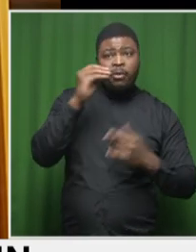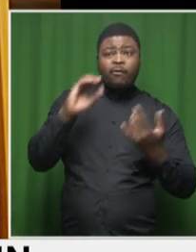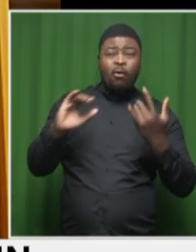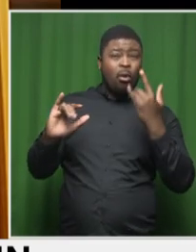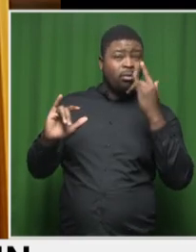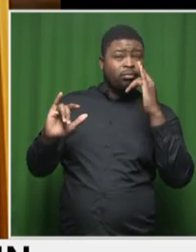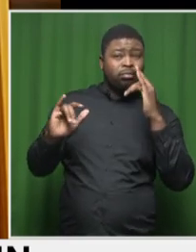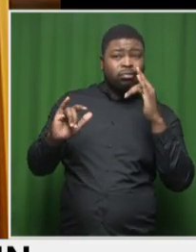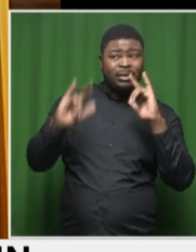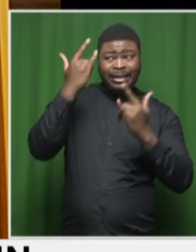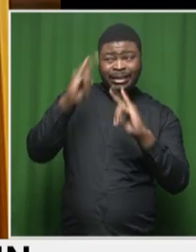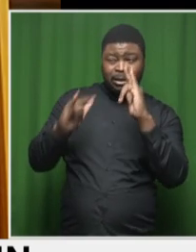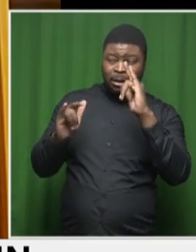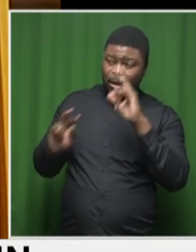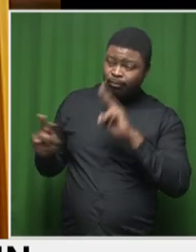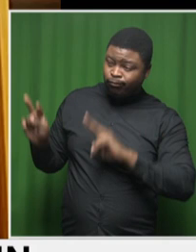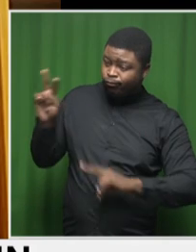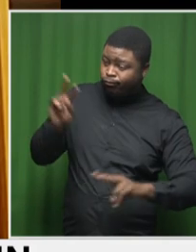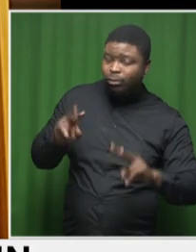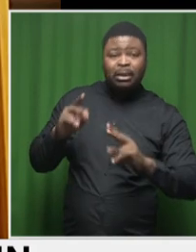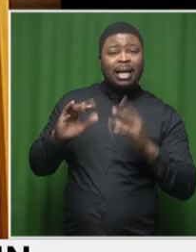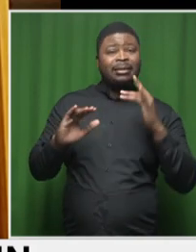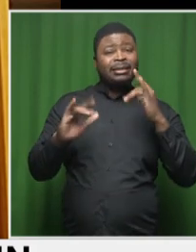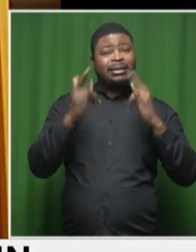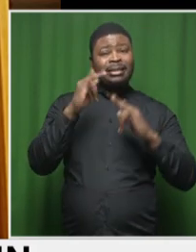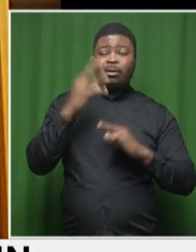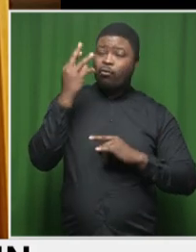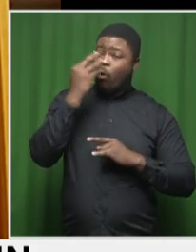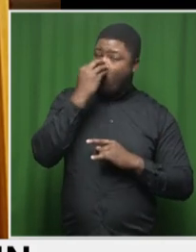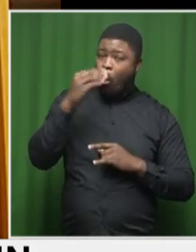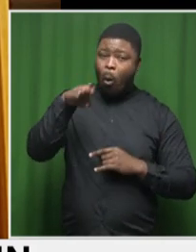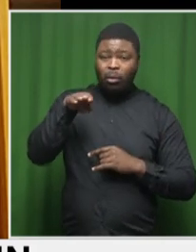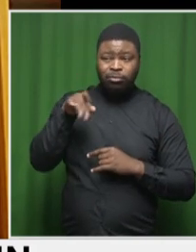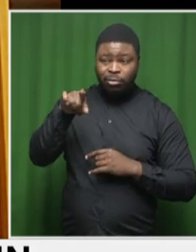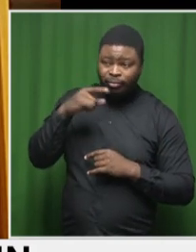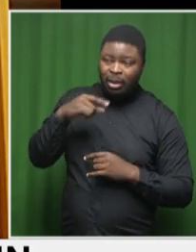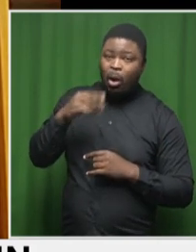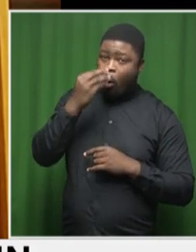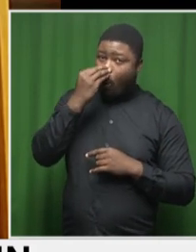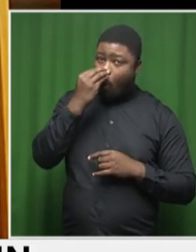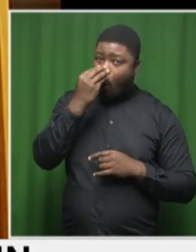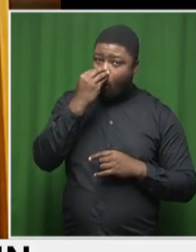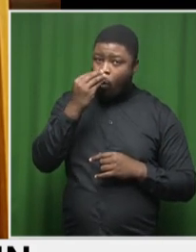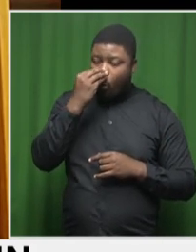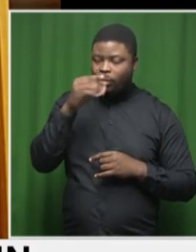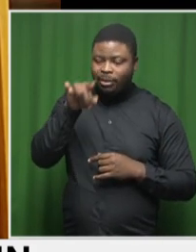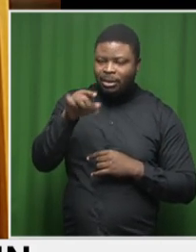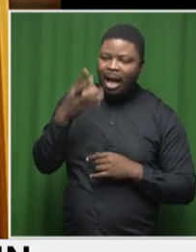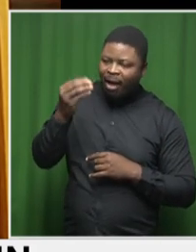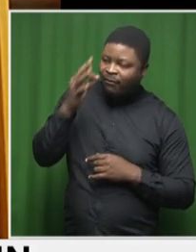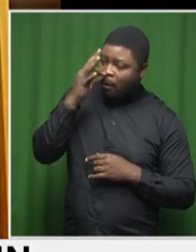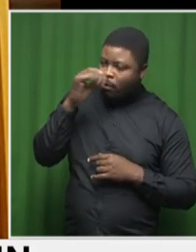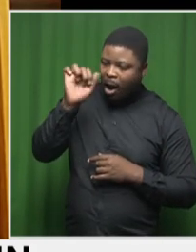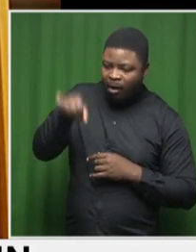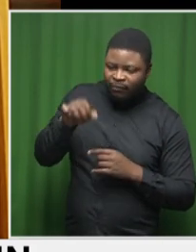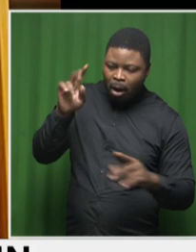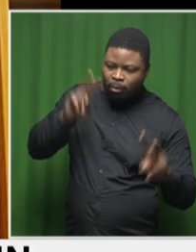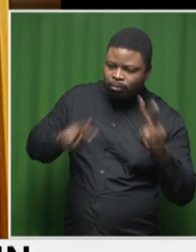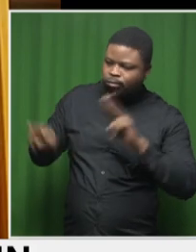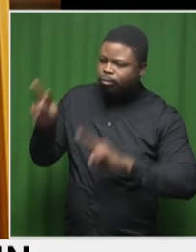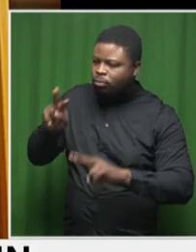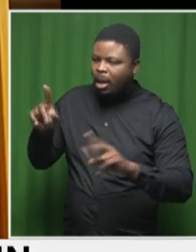of Roses, just to see with your naked eye what is the impact of lack of governance,